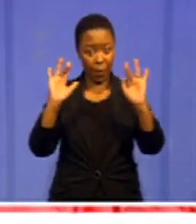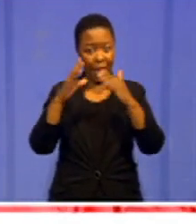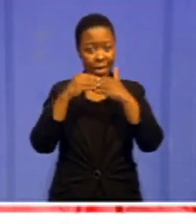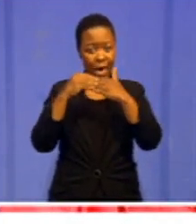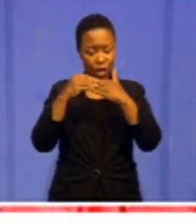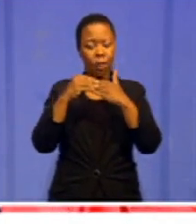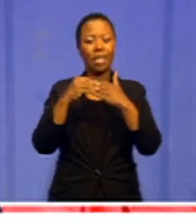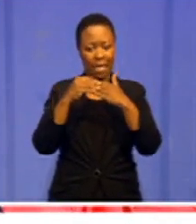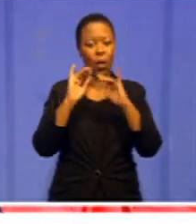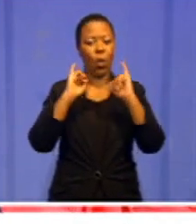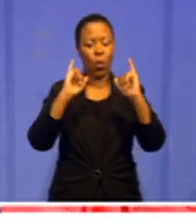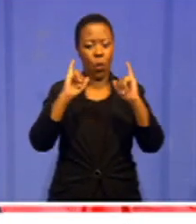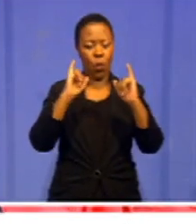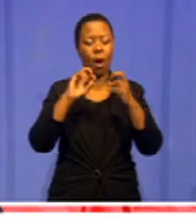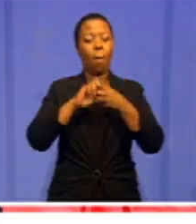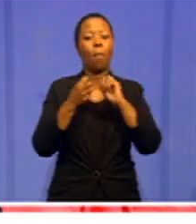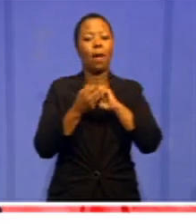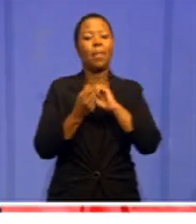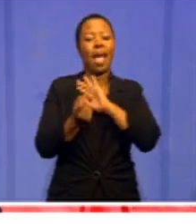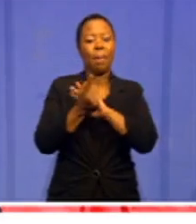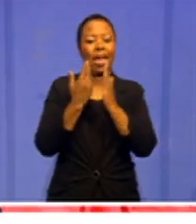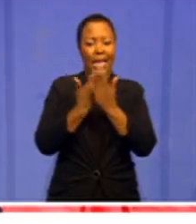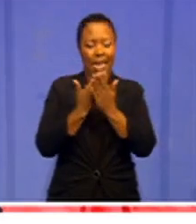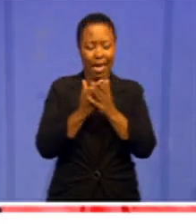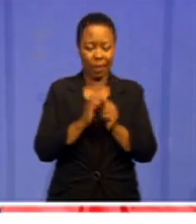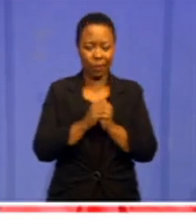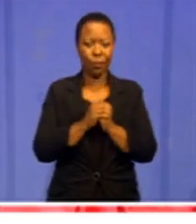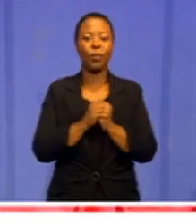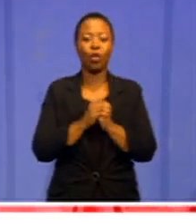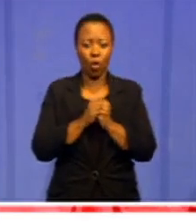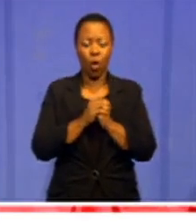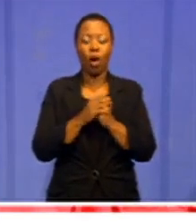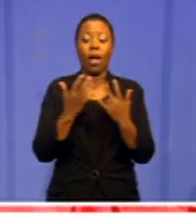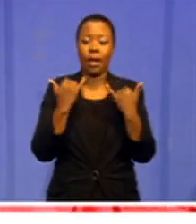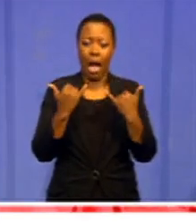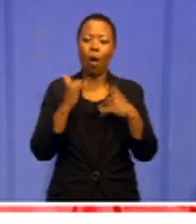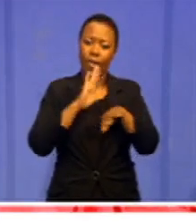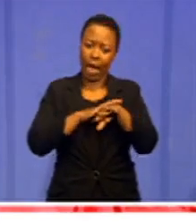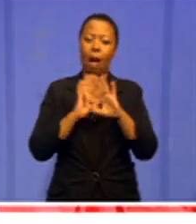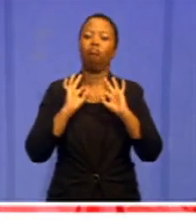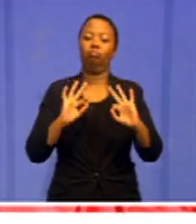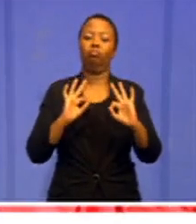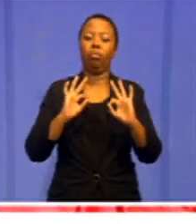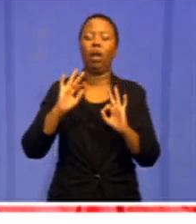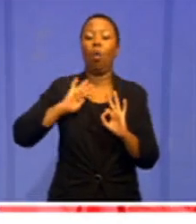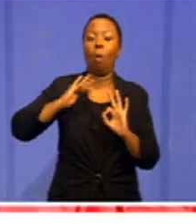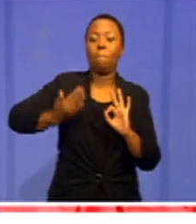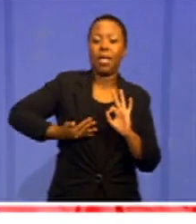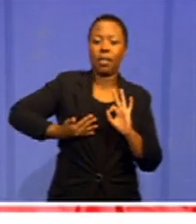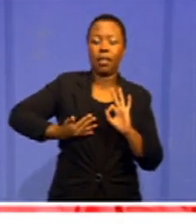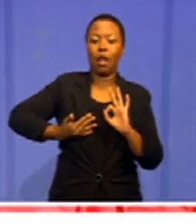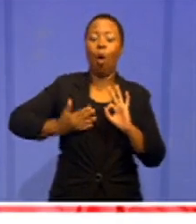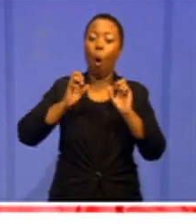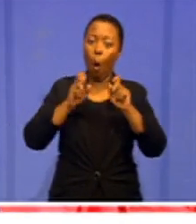it is high time that women are given opportunities